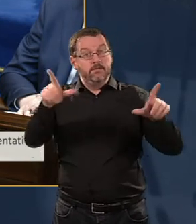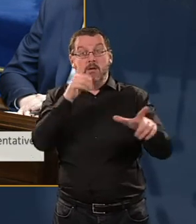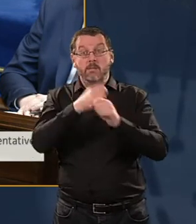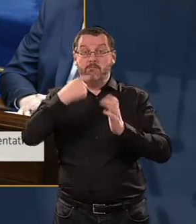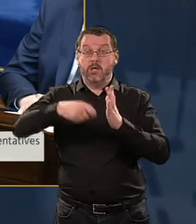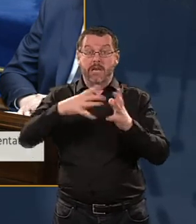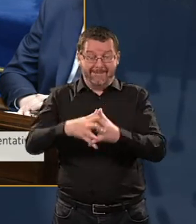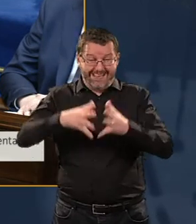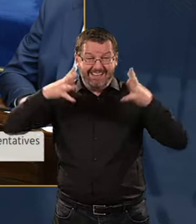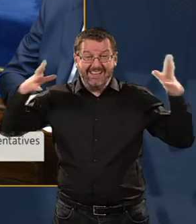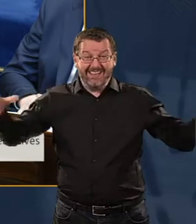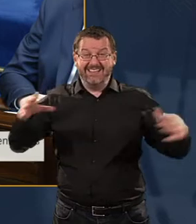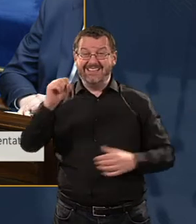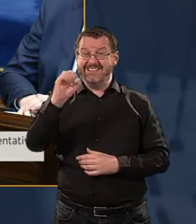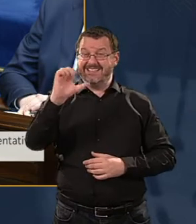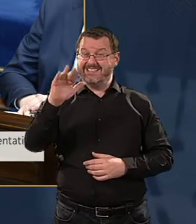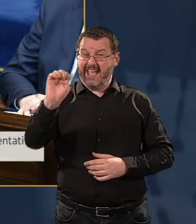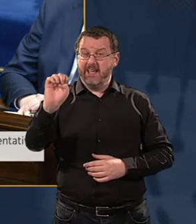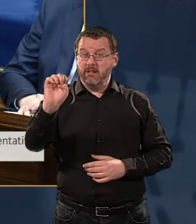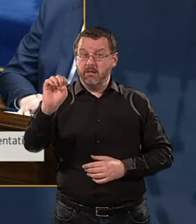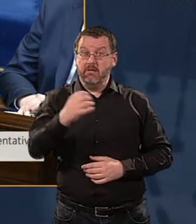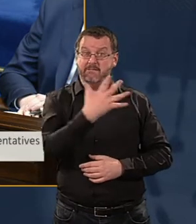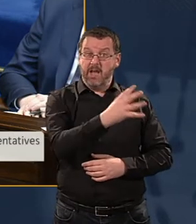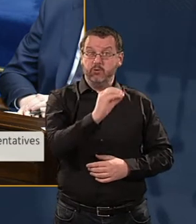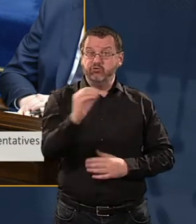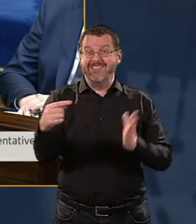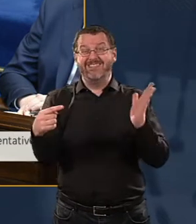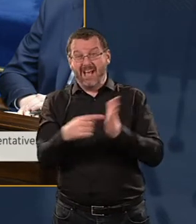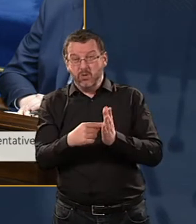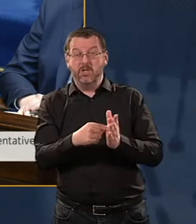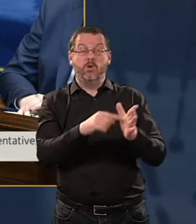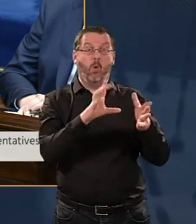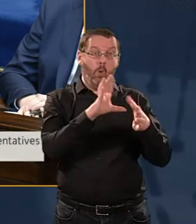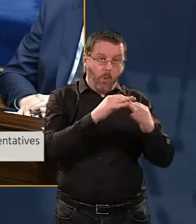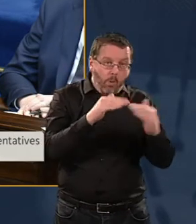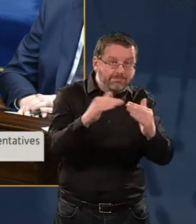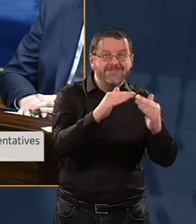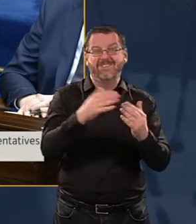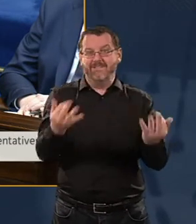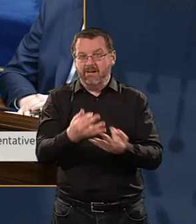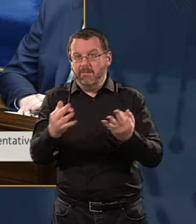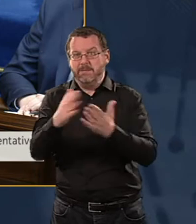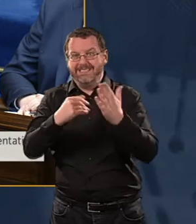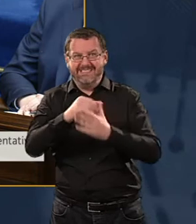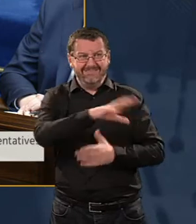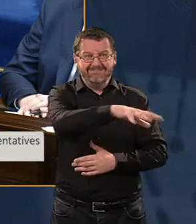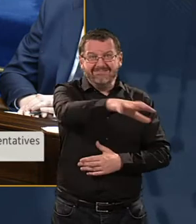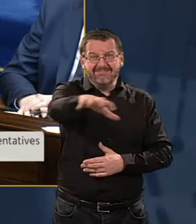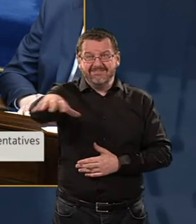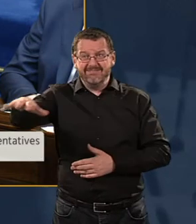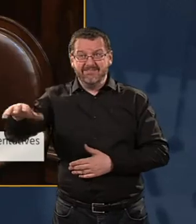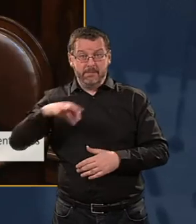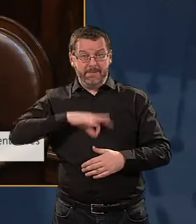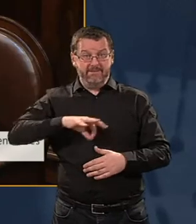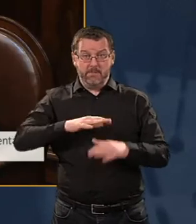project, we are talking about half a million homes, farms and businesses. We are talking about benefits for